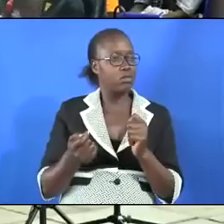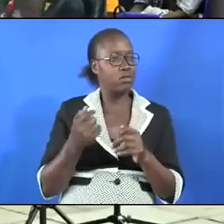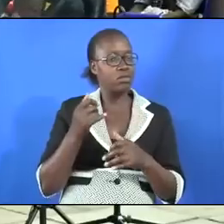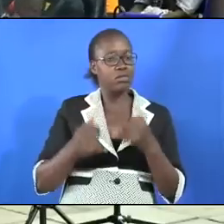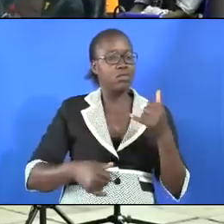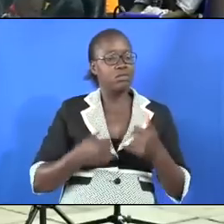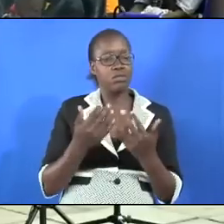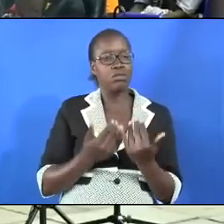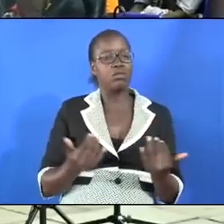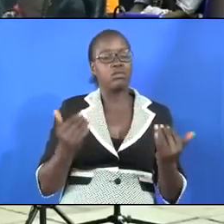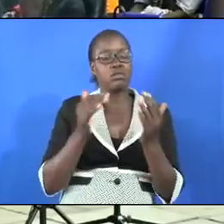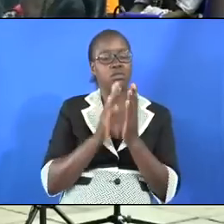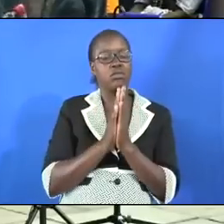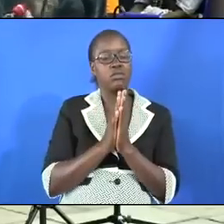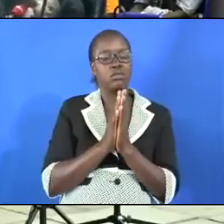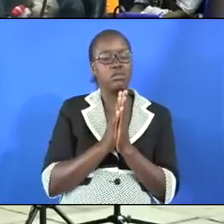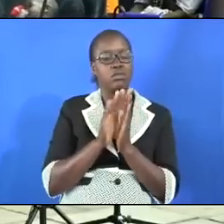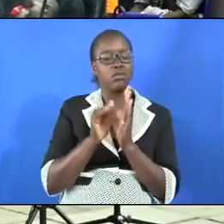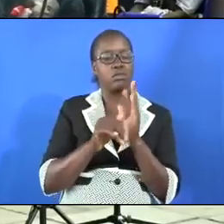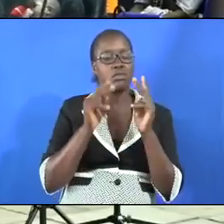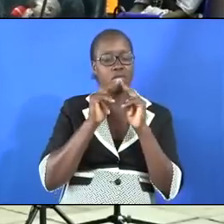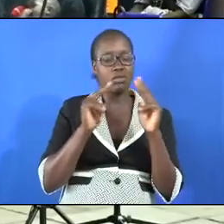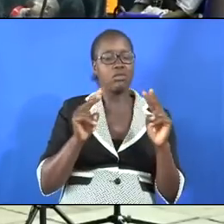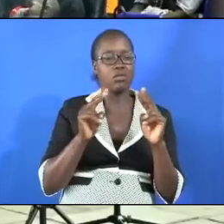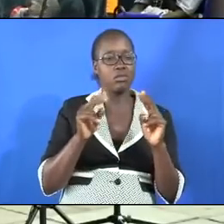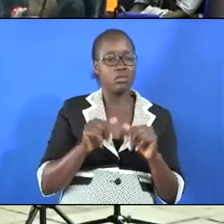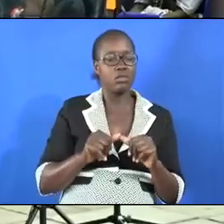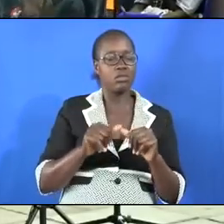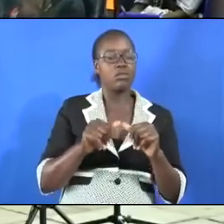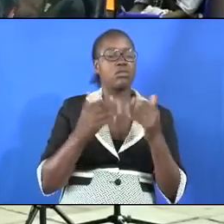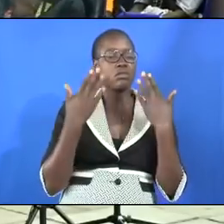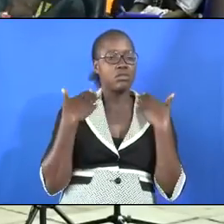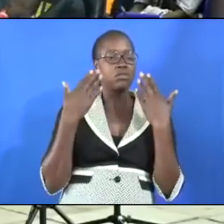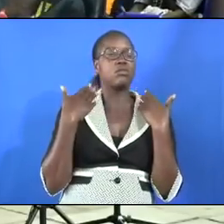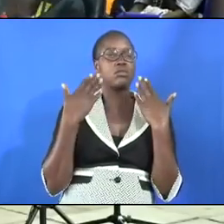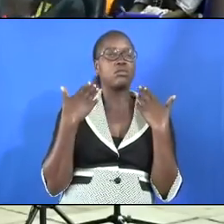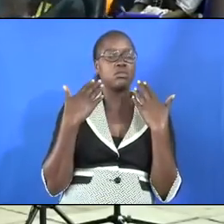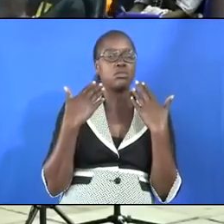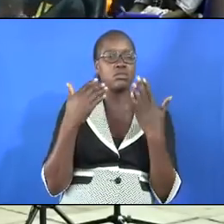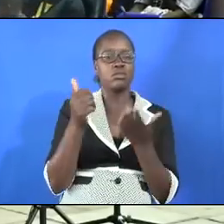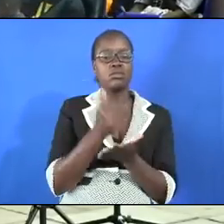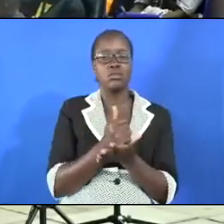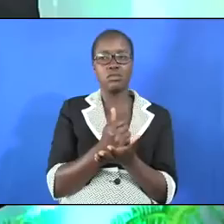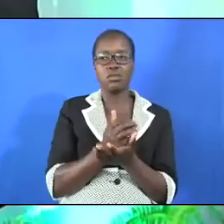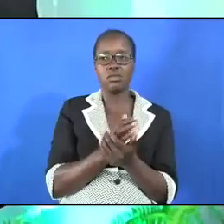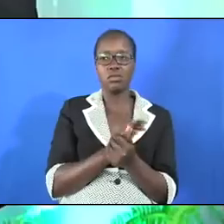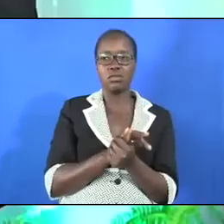enjoy peace and we pray that this peace will abound forever and ever. Amen.